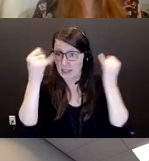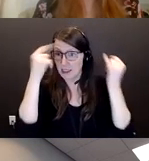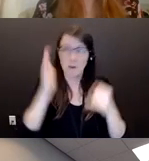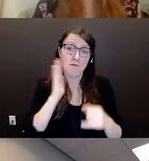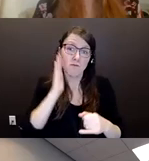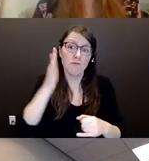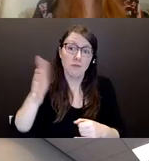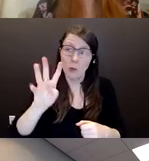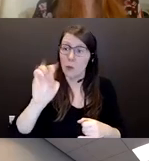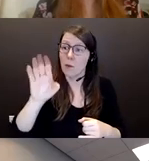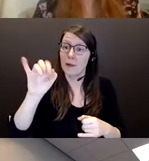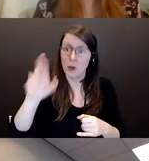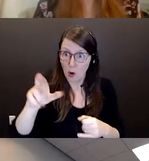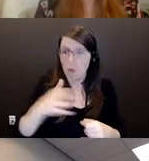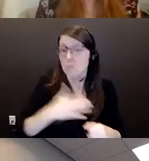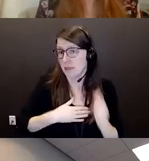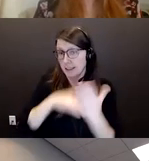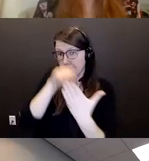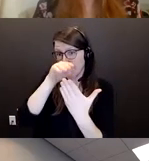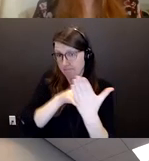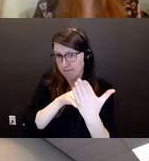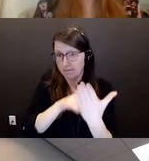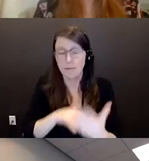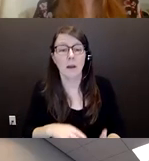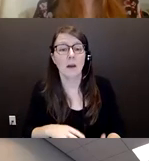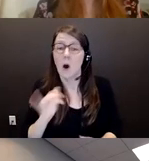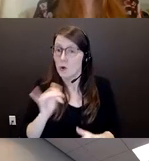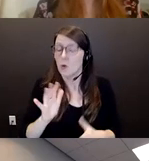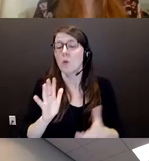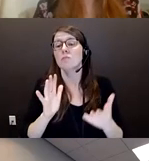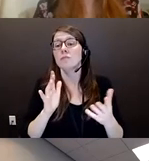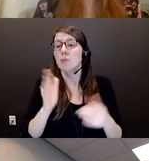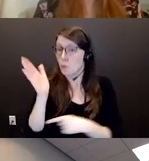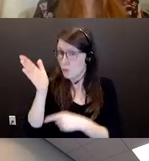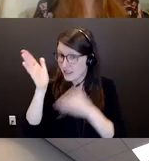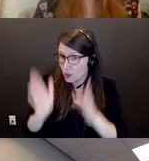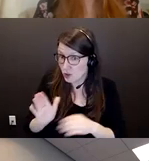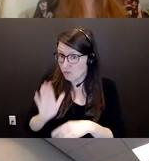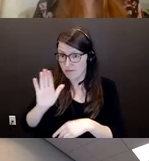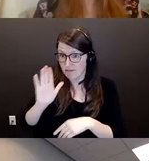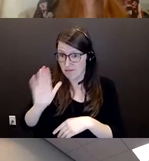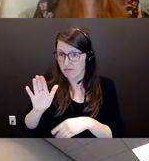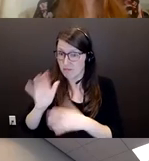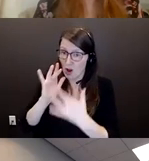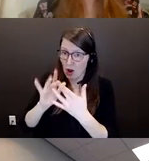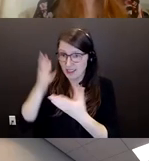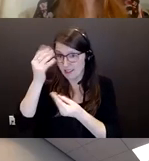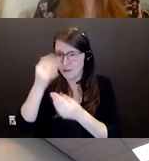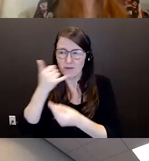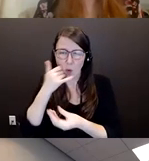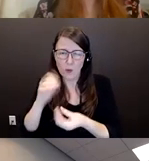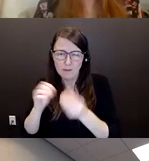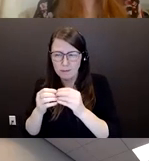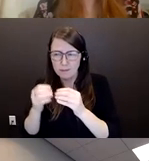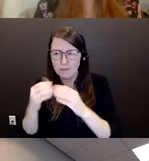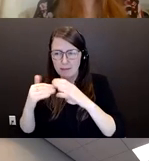And the contact information for our presenter will be at the end of the webinar as well. So if you have